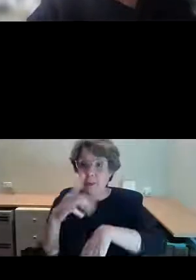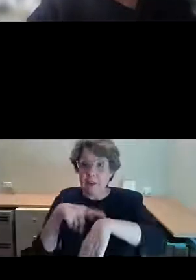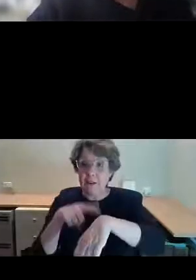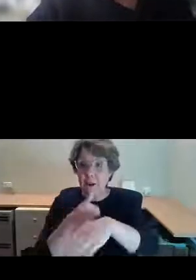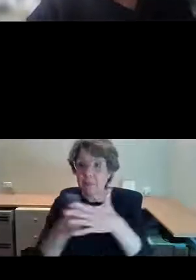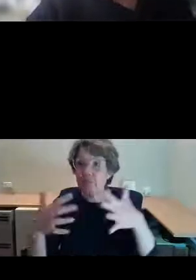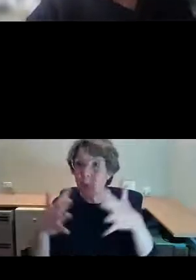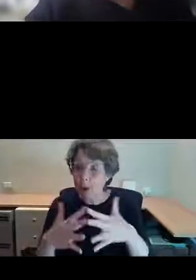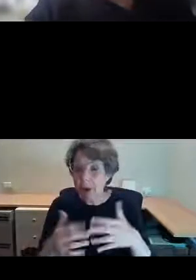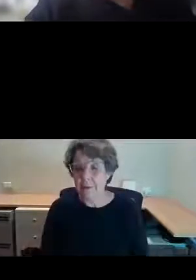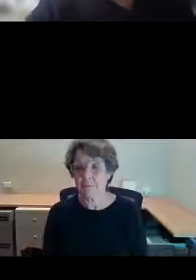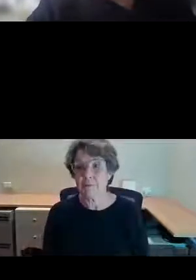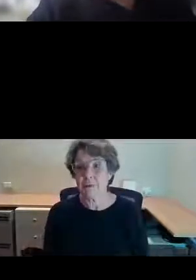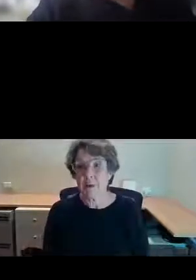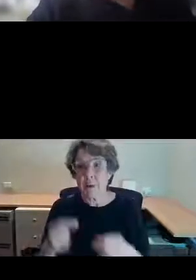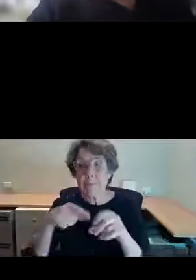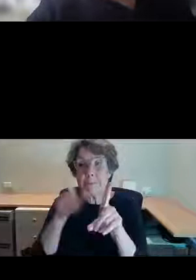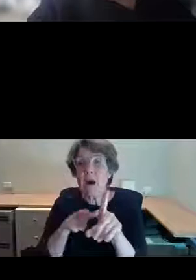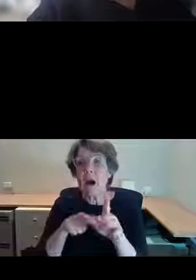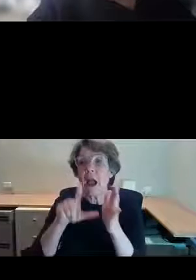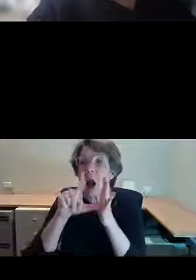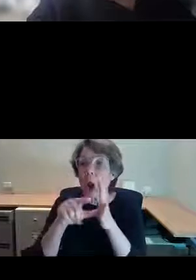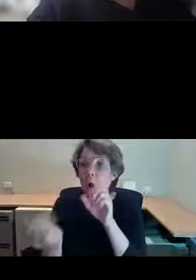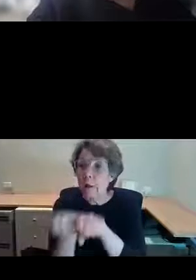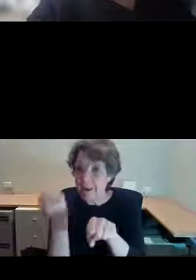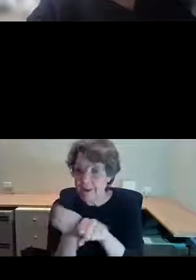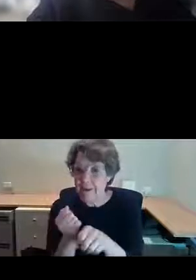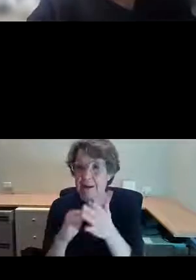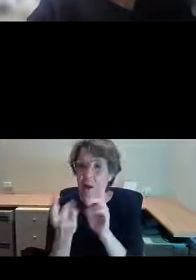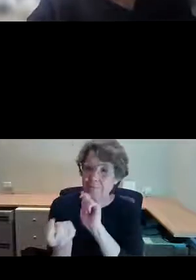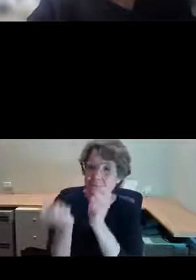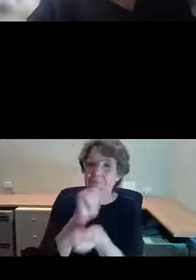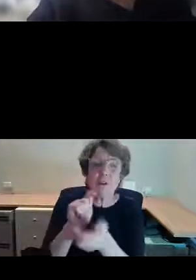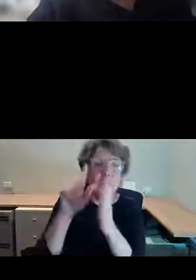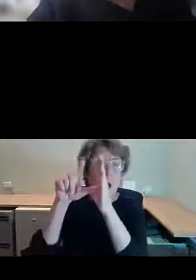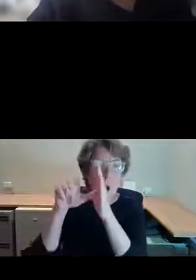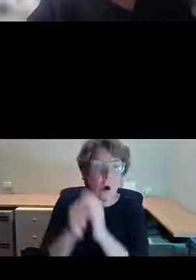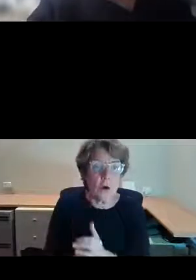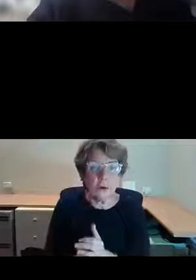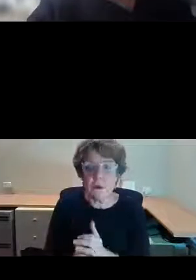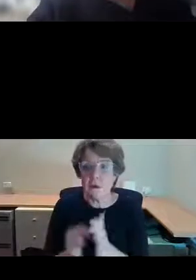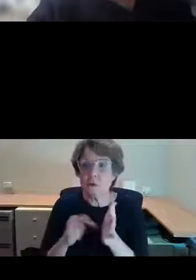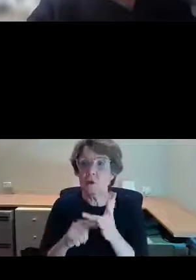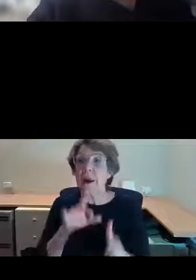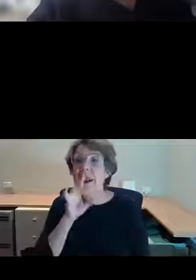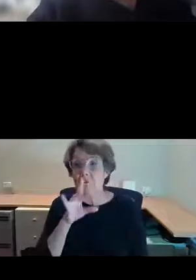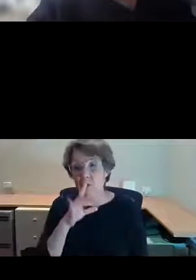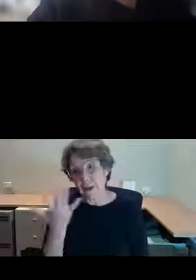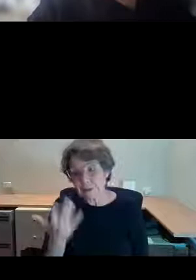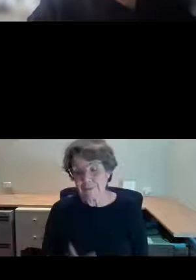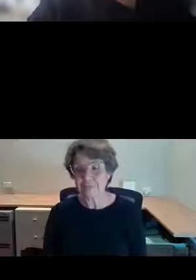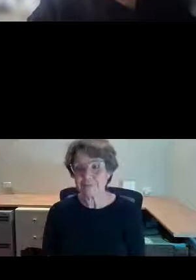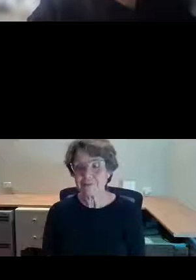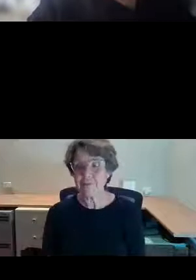by a clockmaker. We've now converted the clock to an electric movement, and